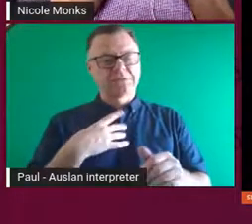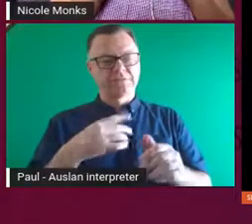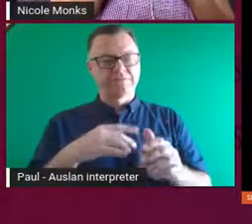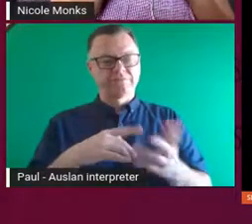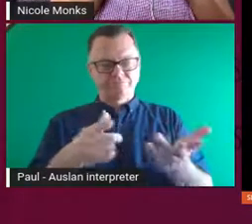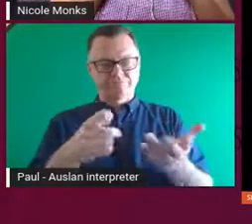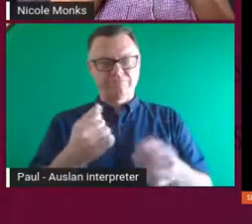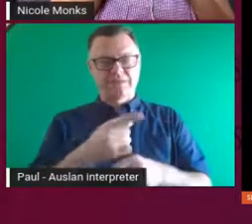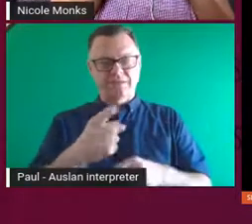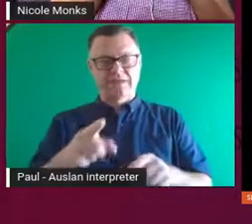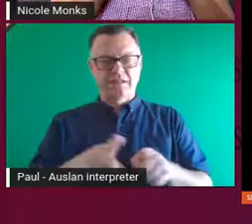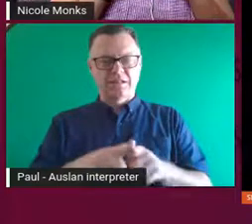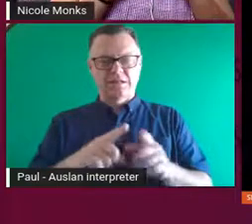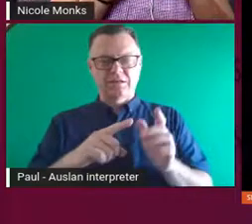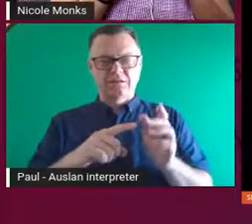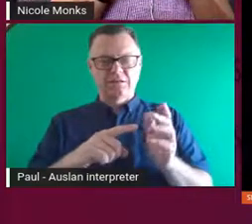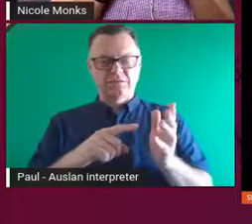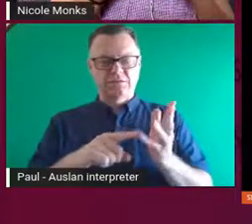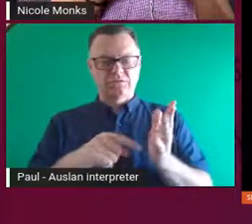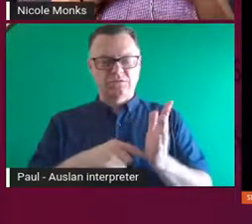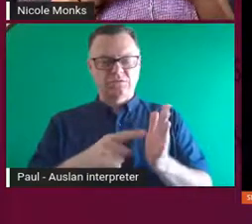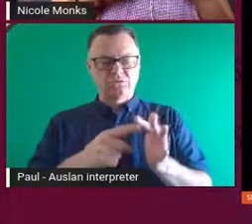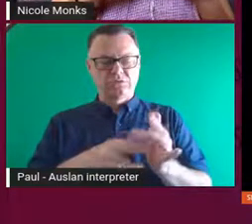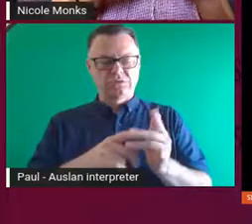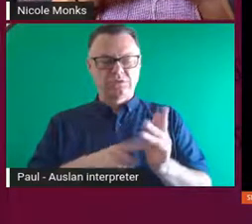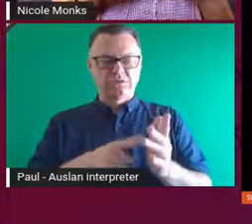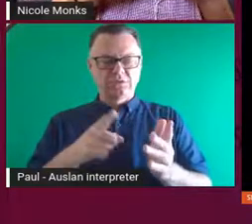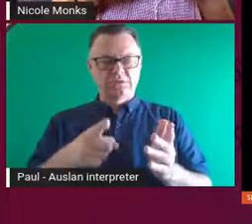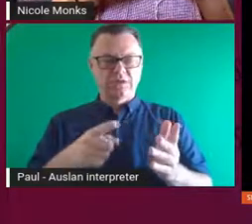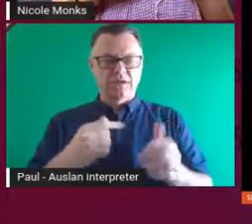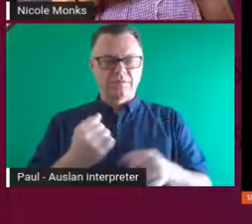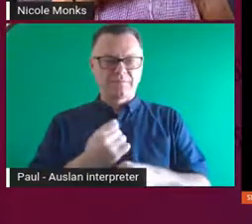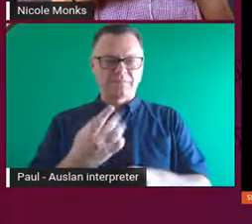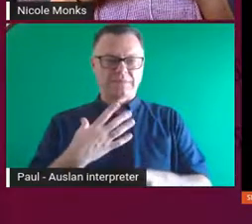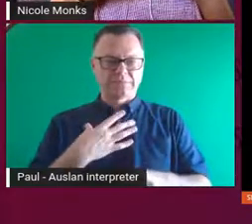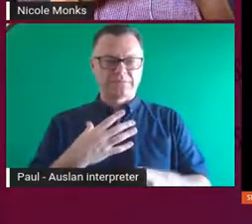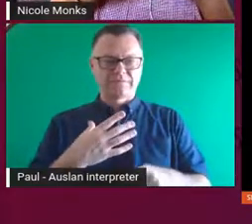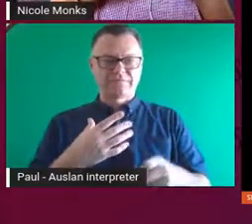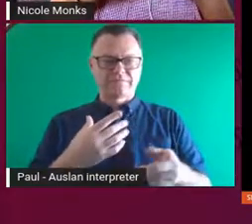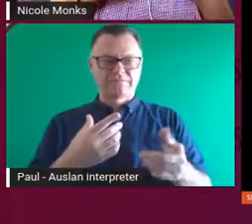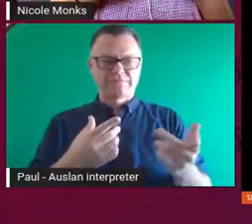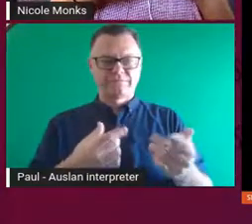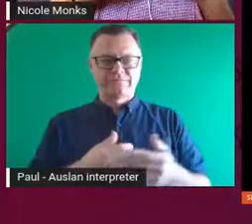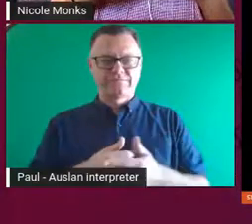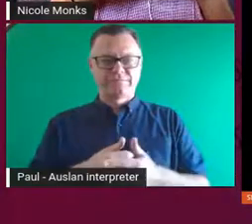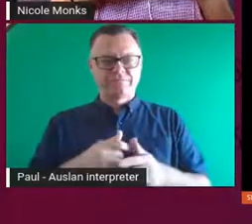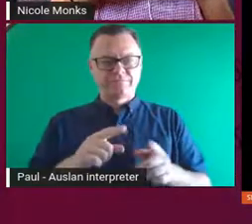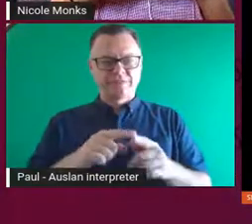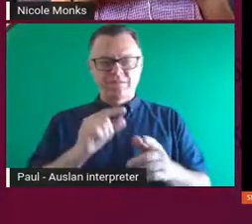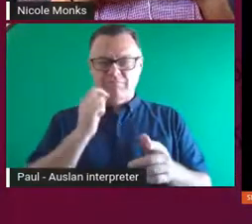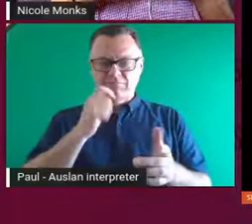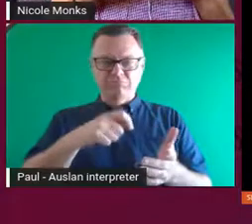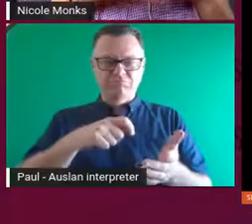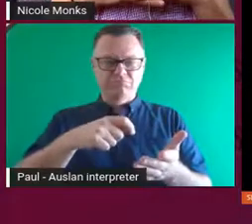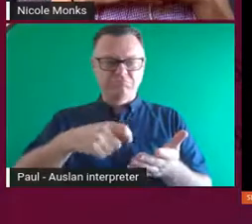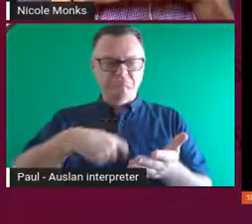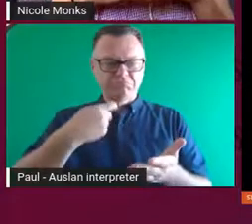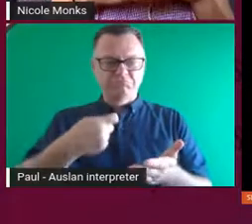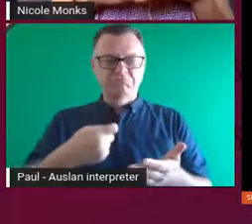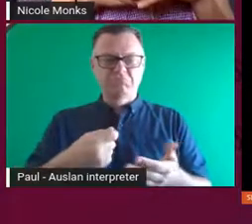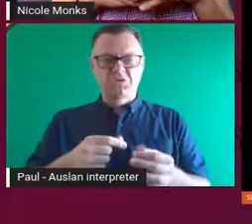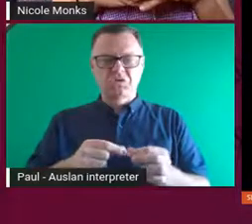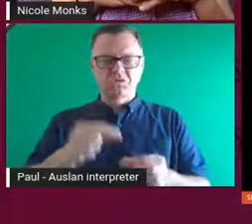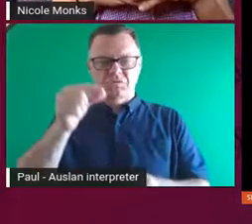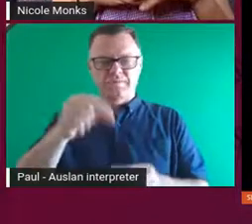made some little mini bowls out of them. And then I thought, oh, maybe I could make something bigger